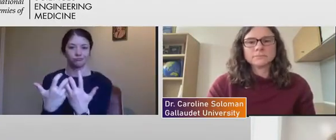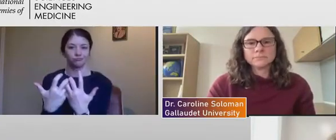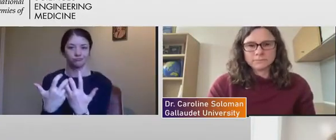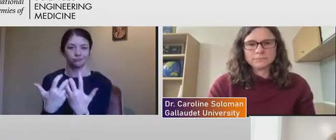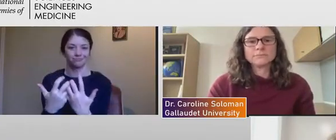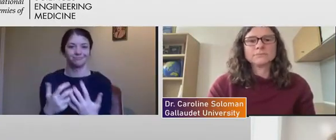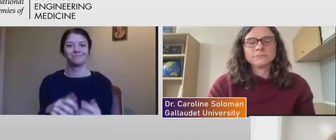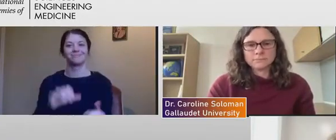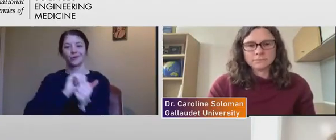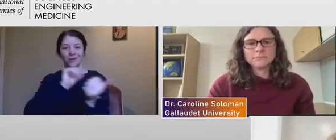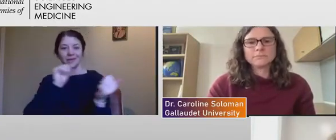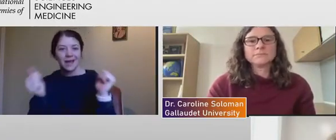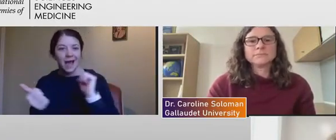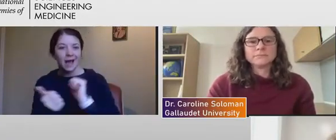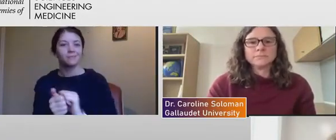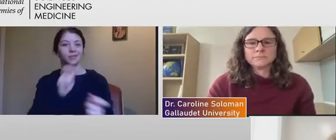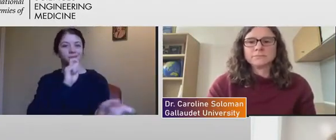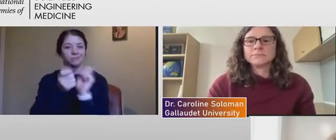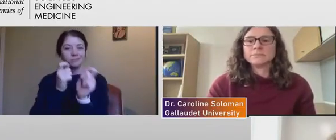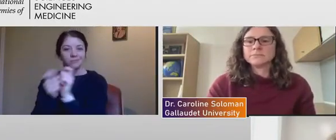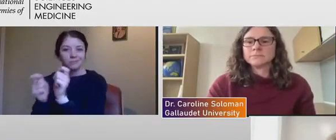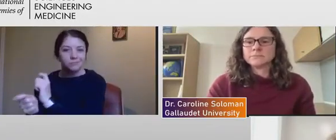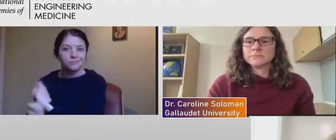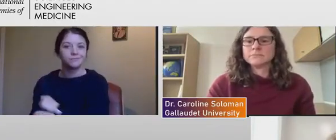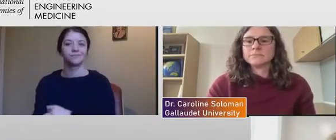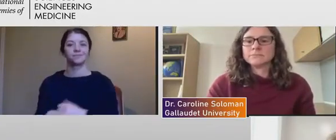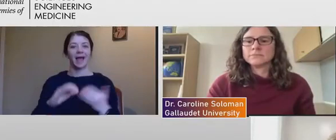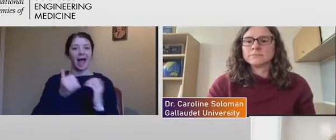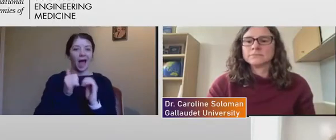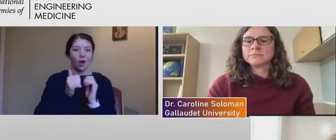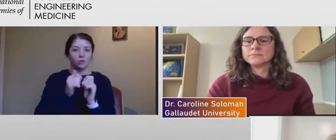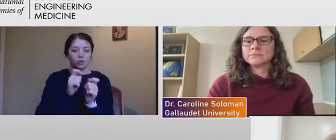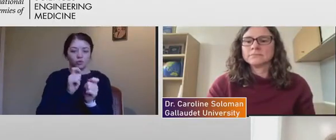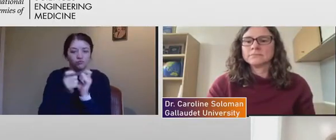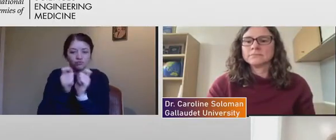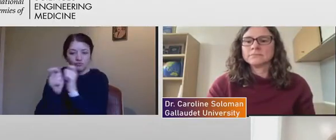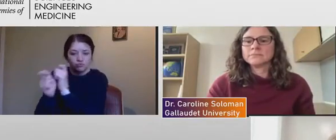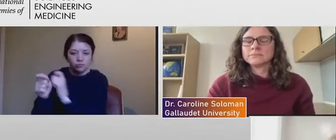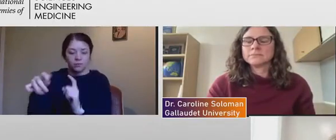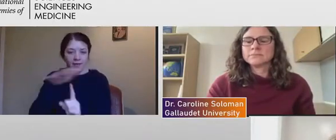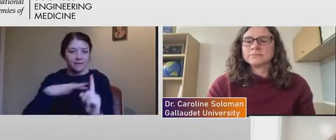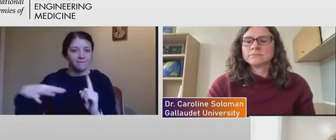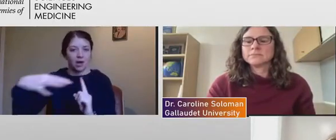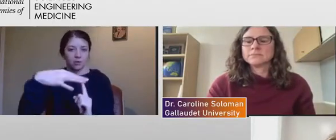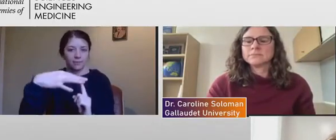to, you know, modify and change the environment